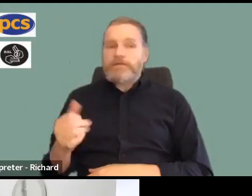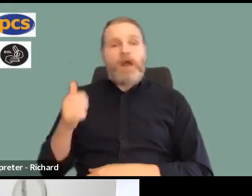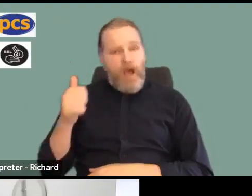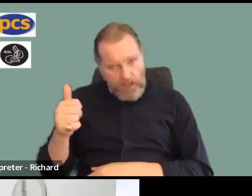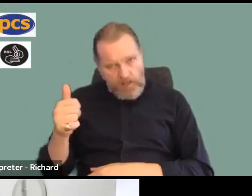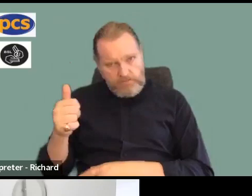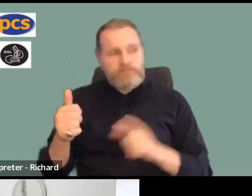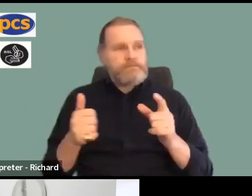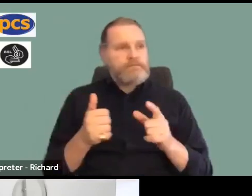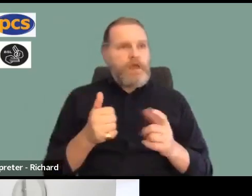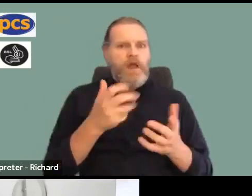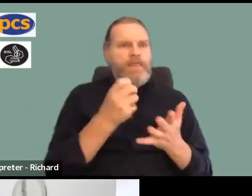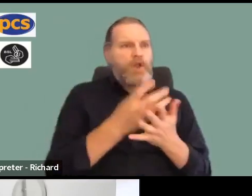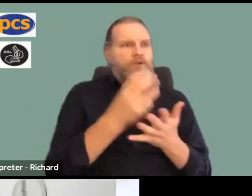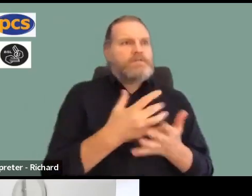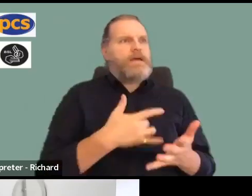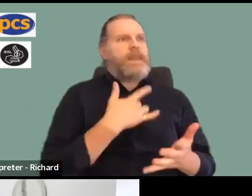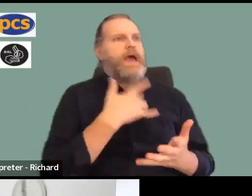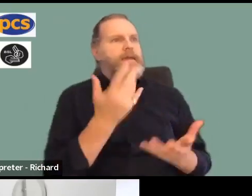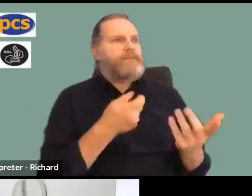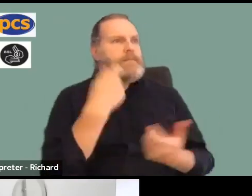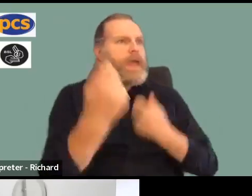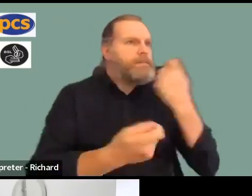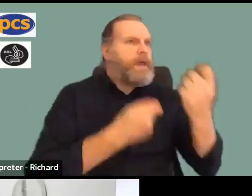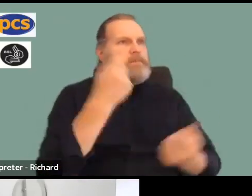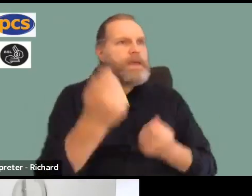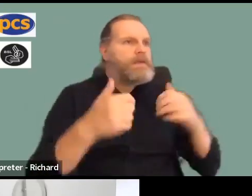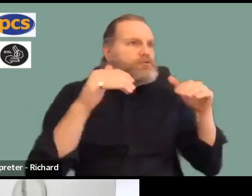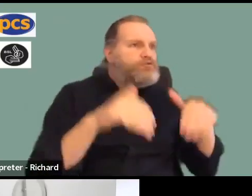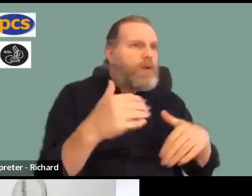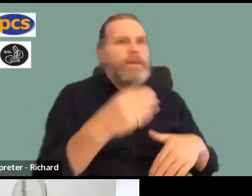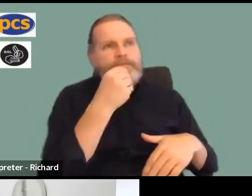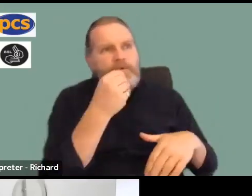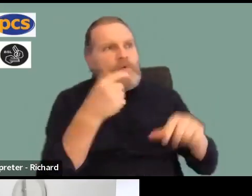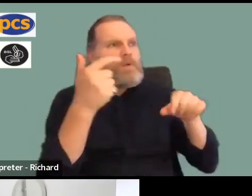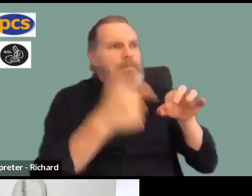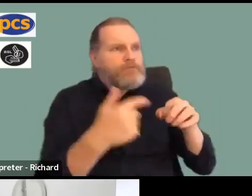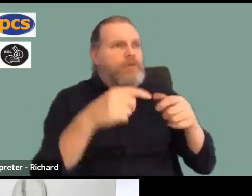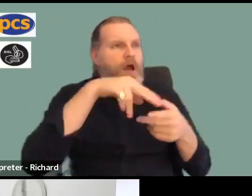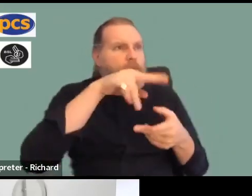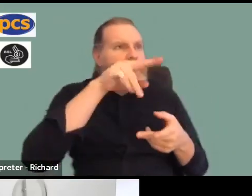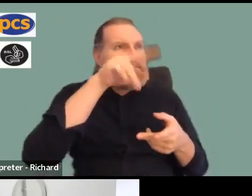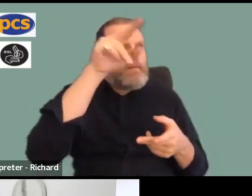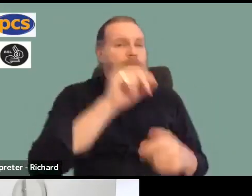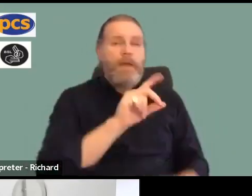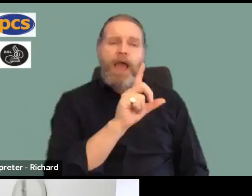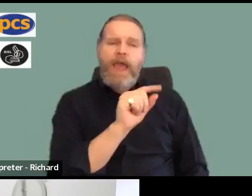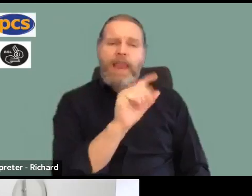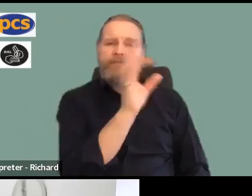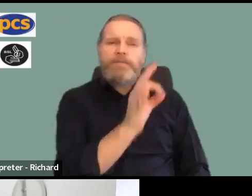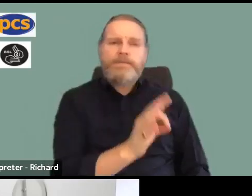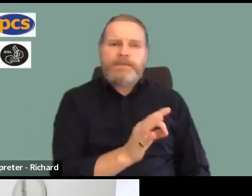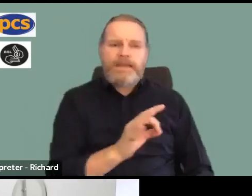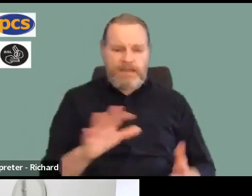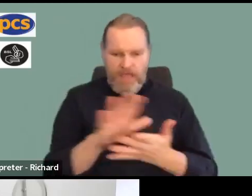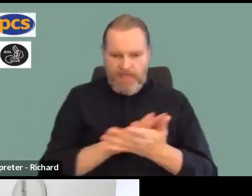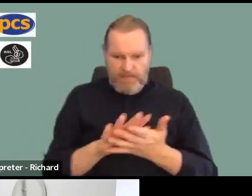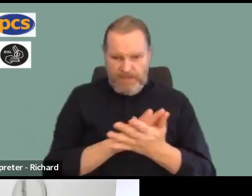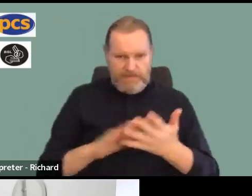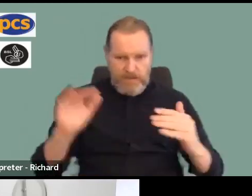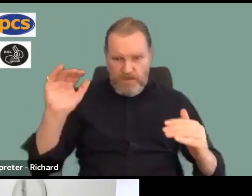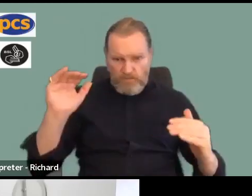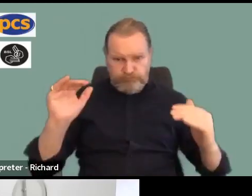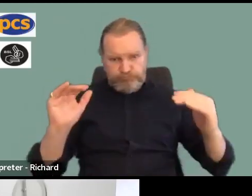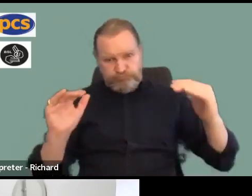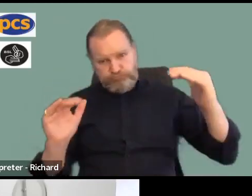things have got a lot worse and the government are refusing to budge on giving us more money. But that situation is also worse